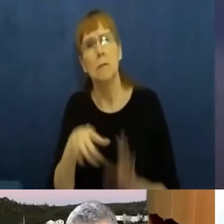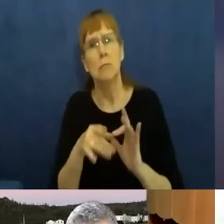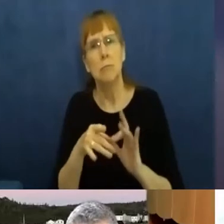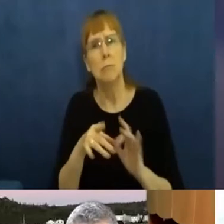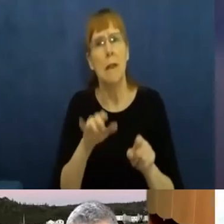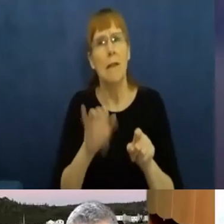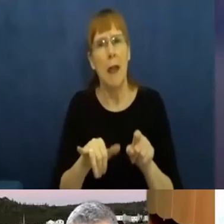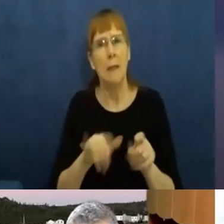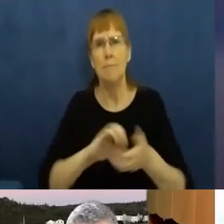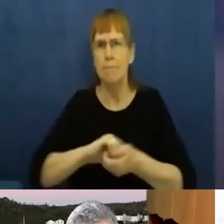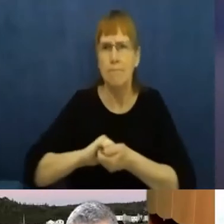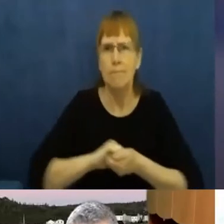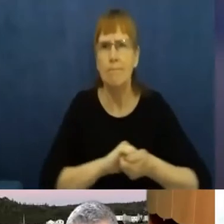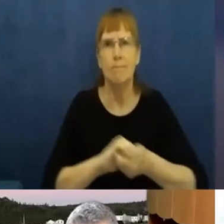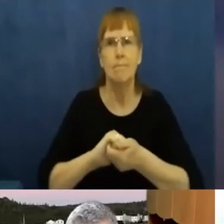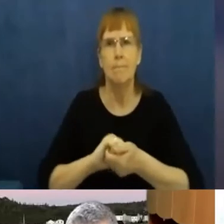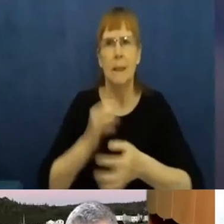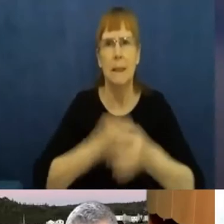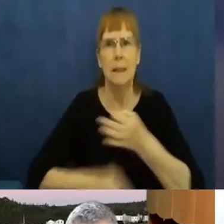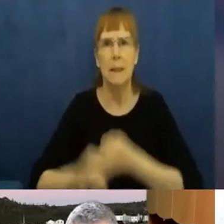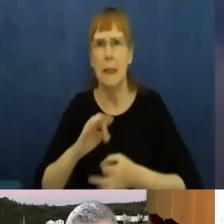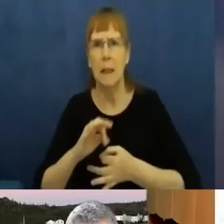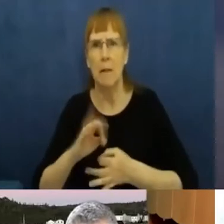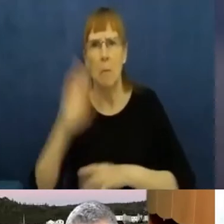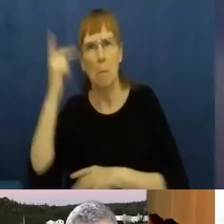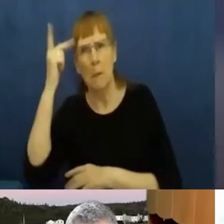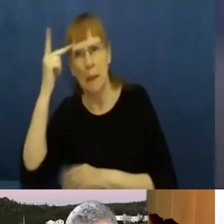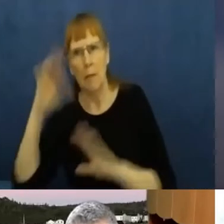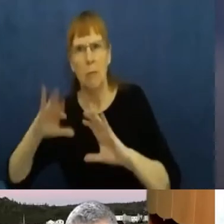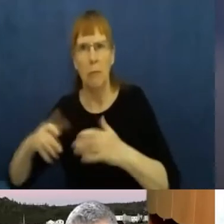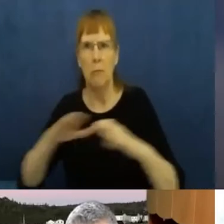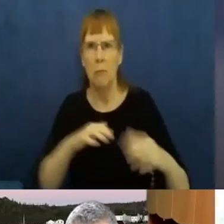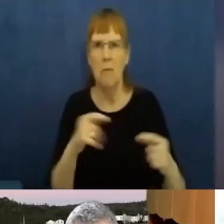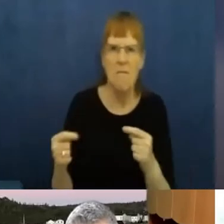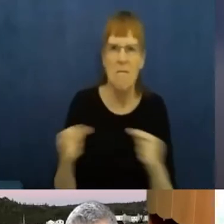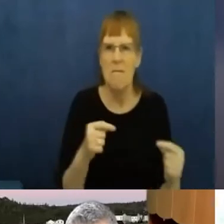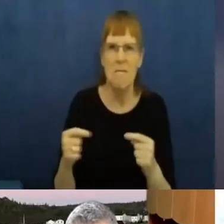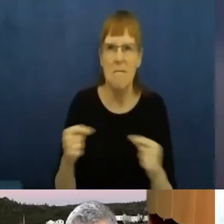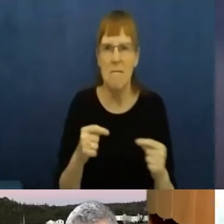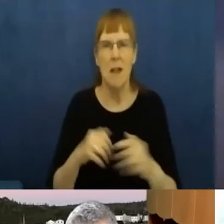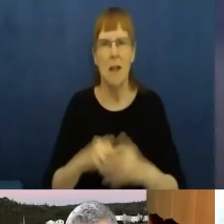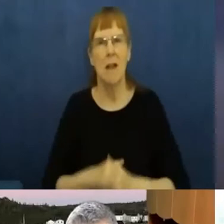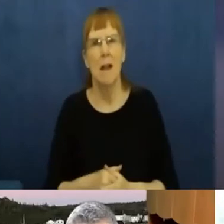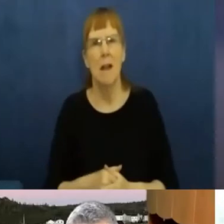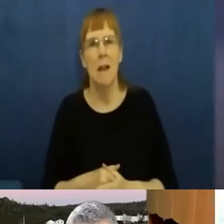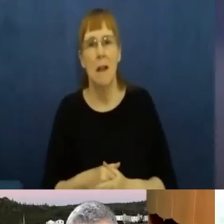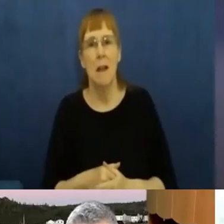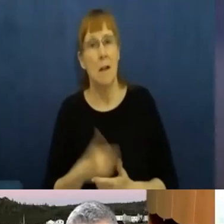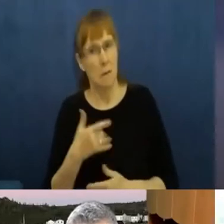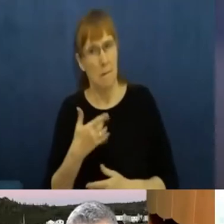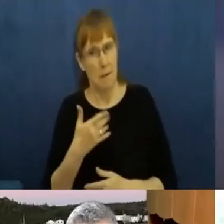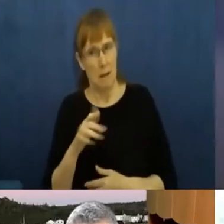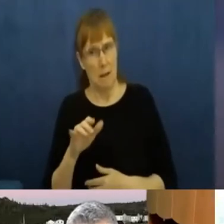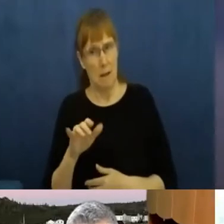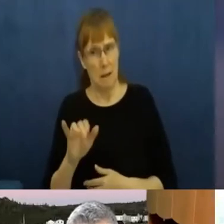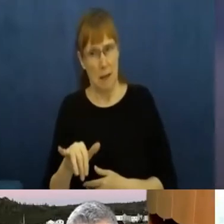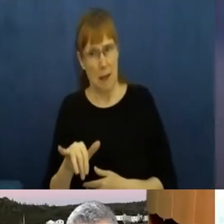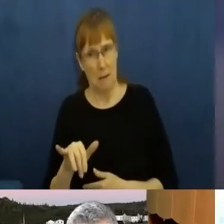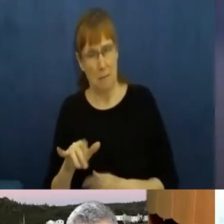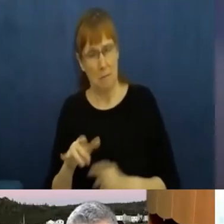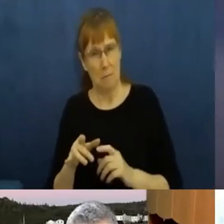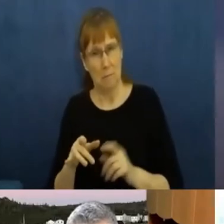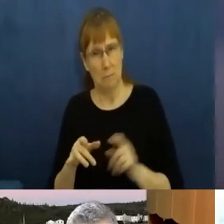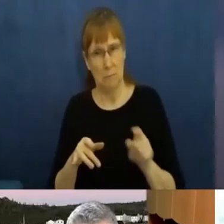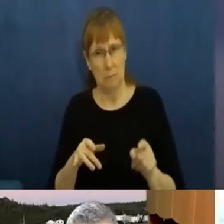has Canada's various jurisdictions, has the unique needs of First Nations, Métis, and Inuit populations